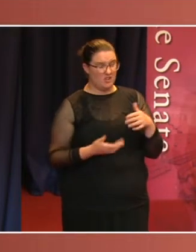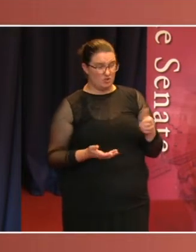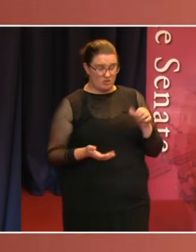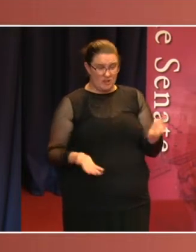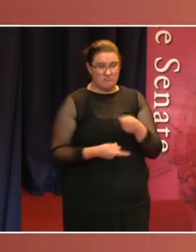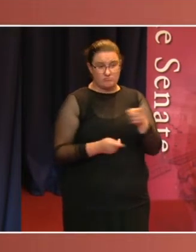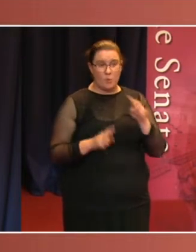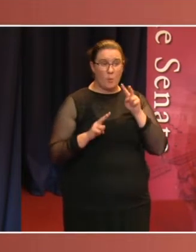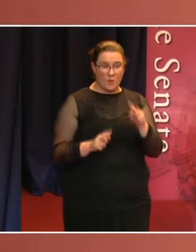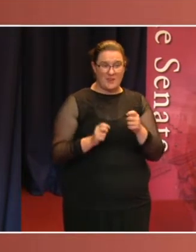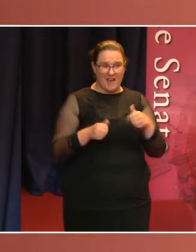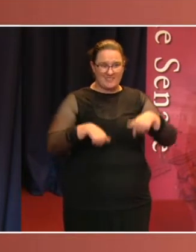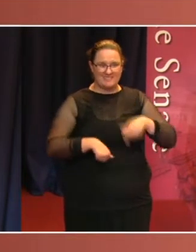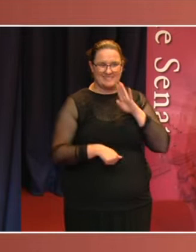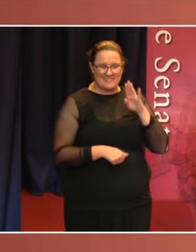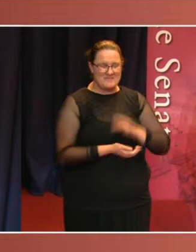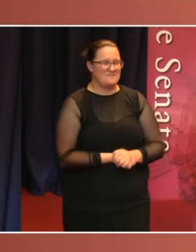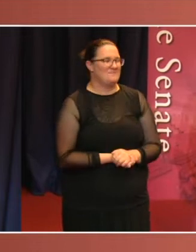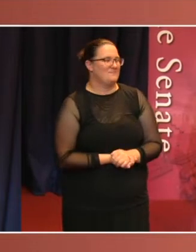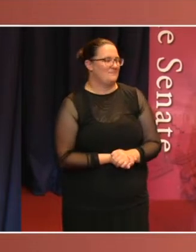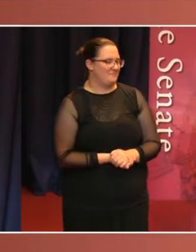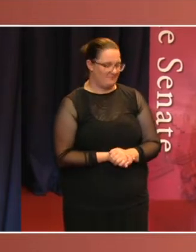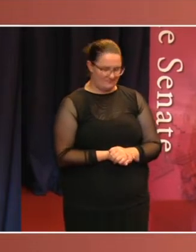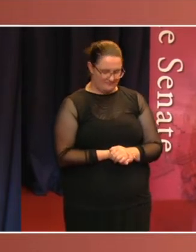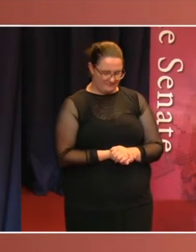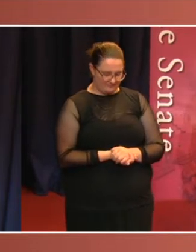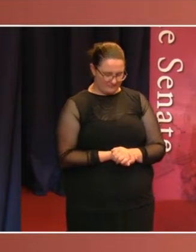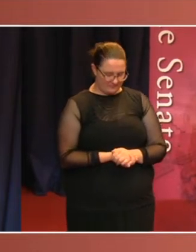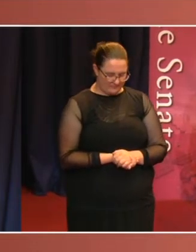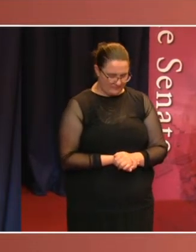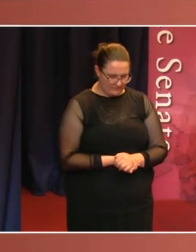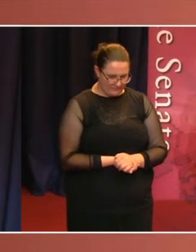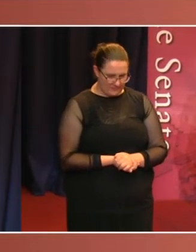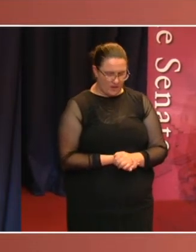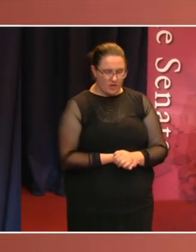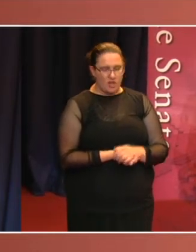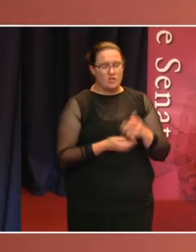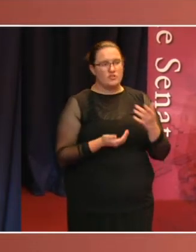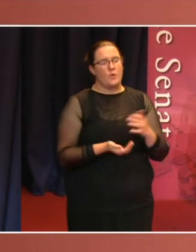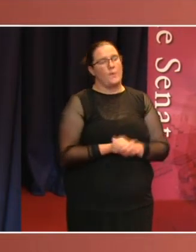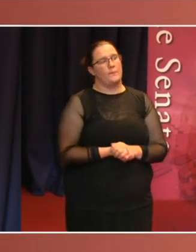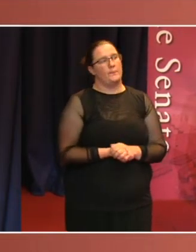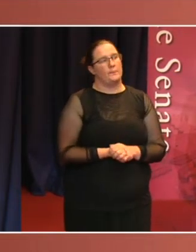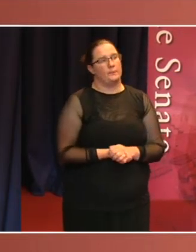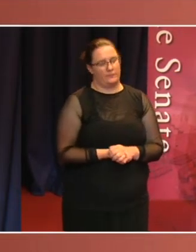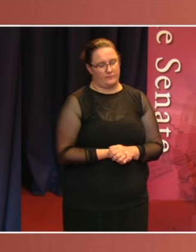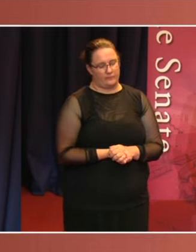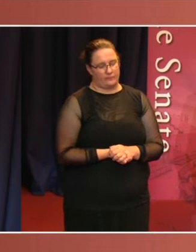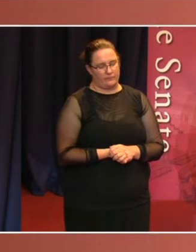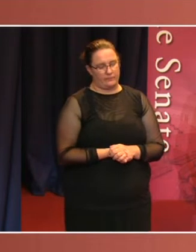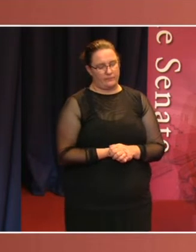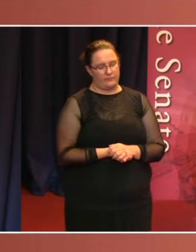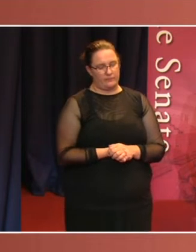At the outset, I want to note the great debt that paper owes in this lecture to